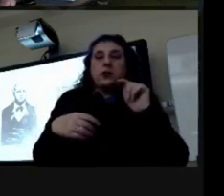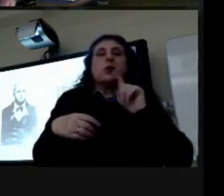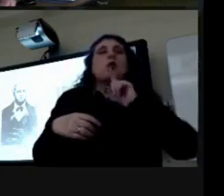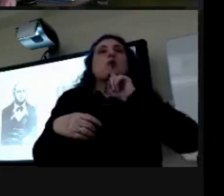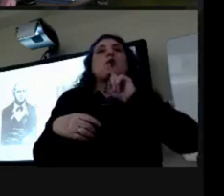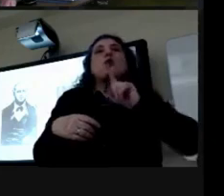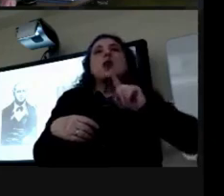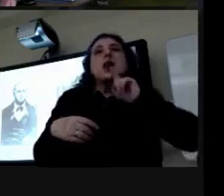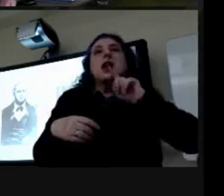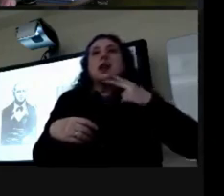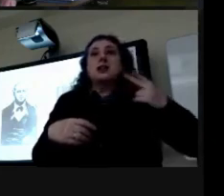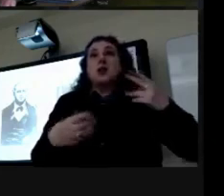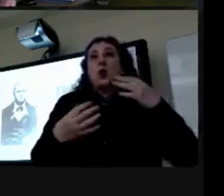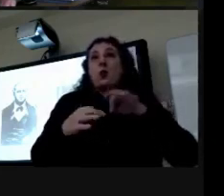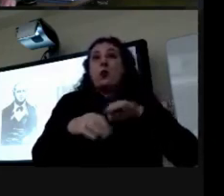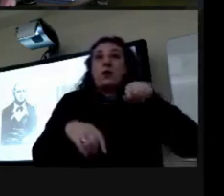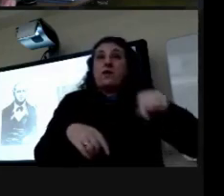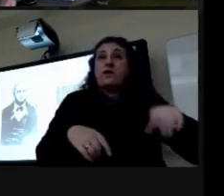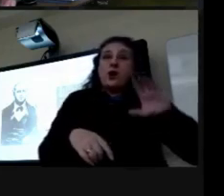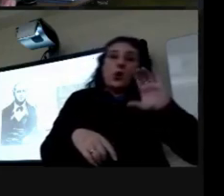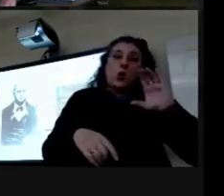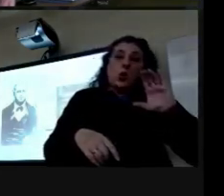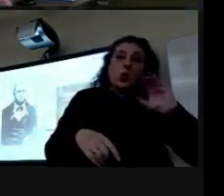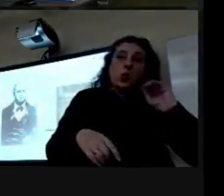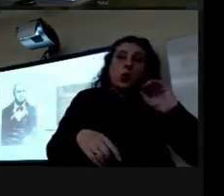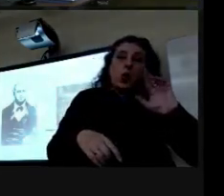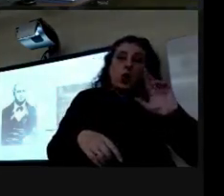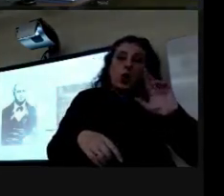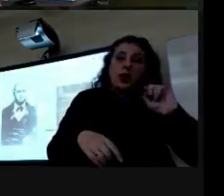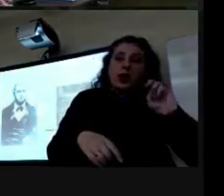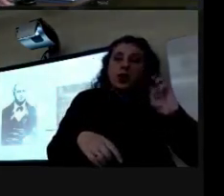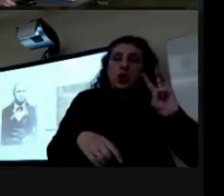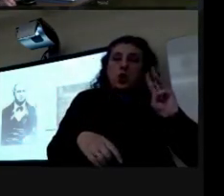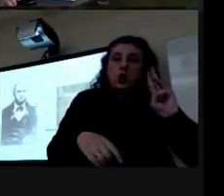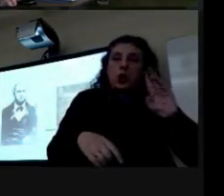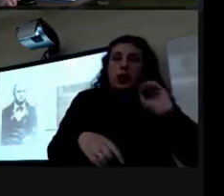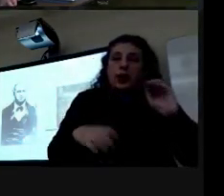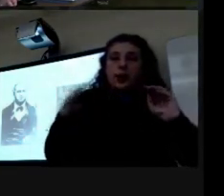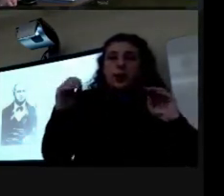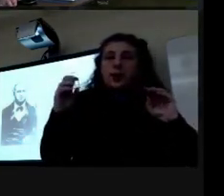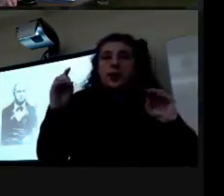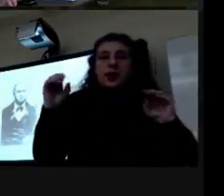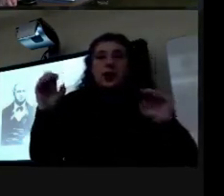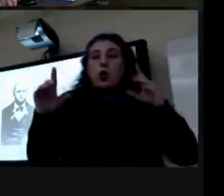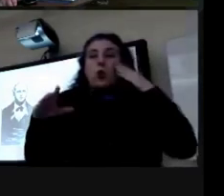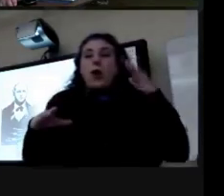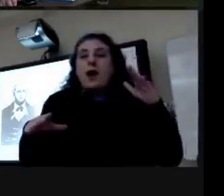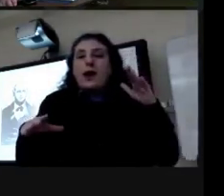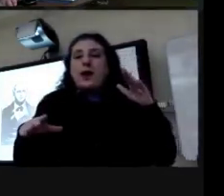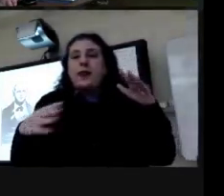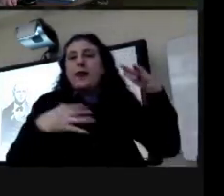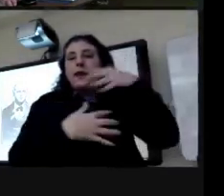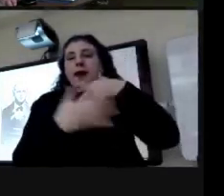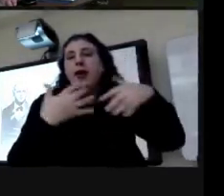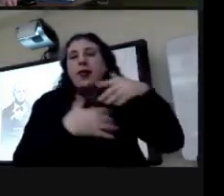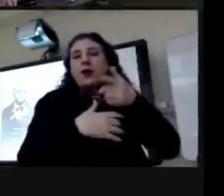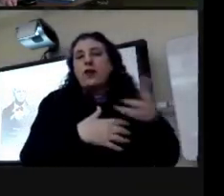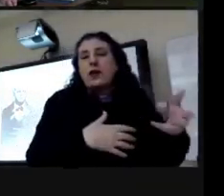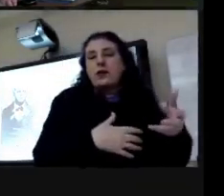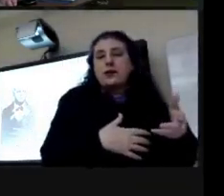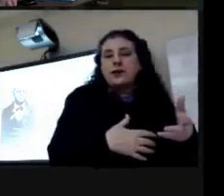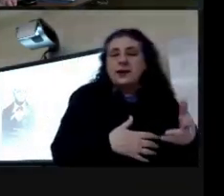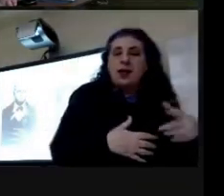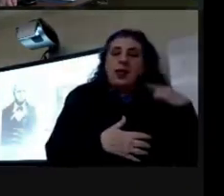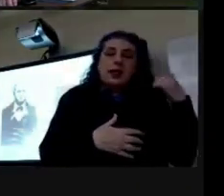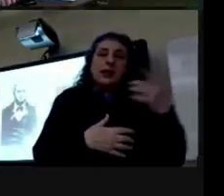real historical importance of corno and miller uh as a gathering place uh lincoln and his friends would spend most of their free